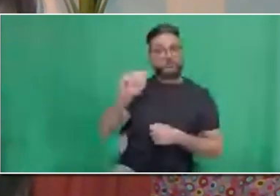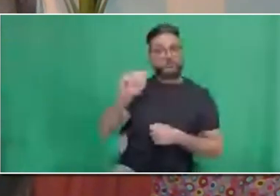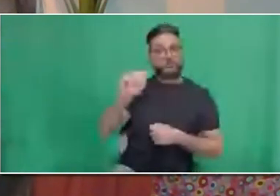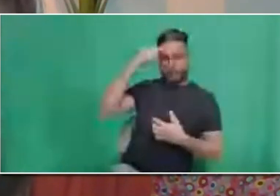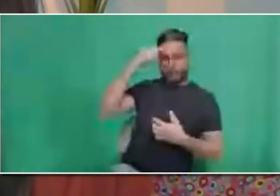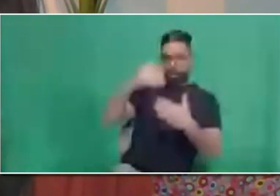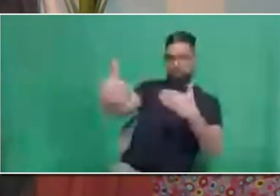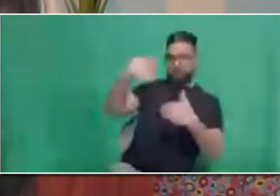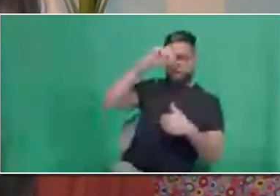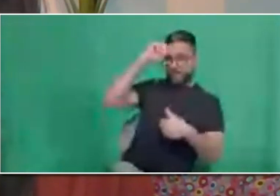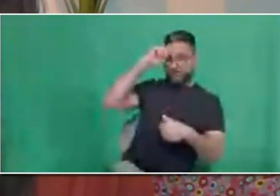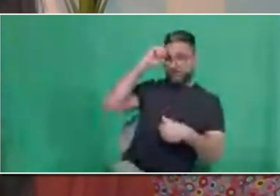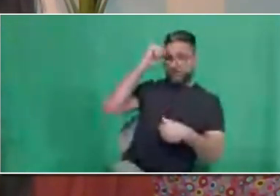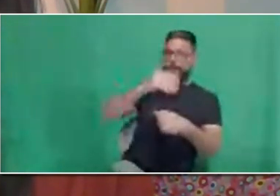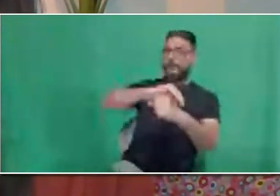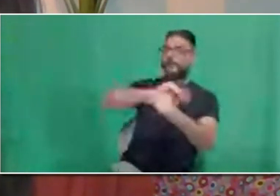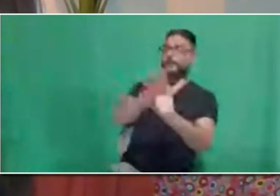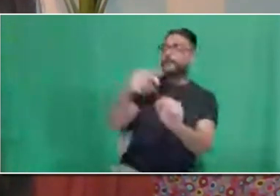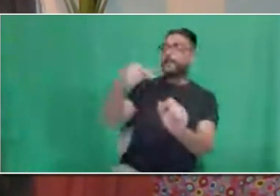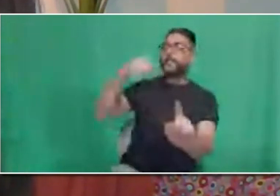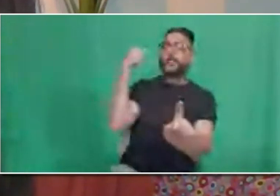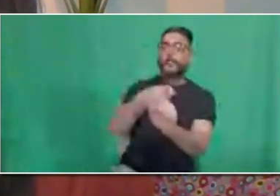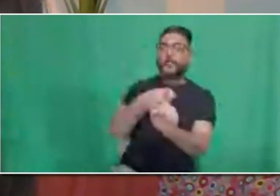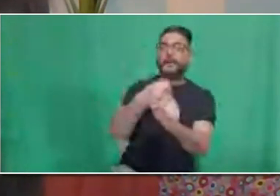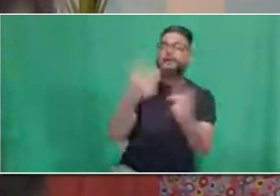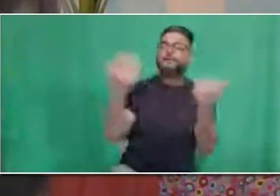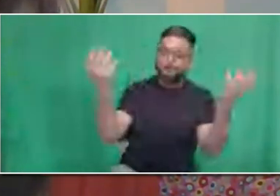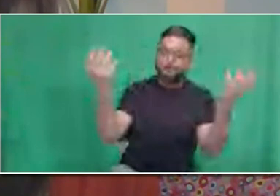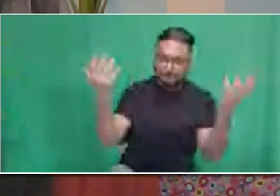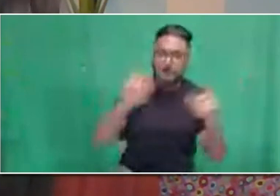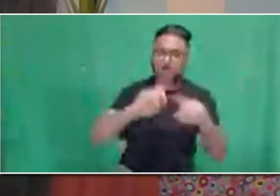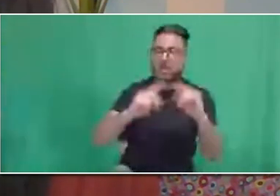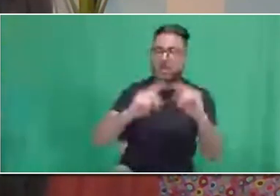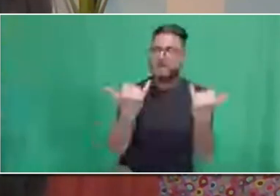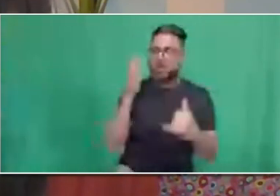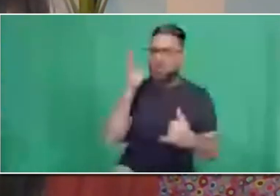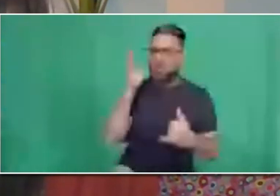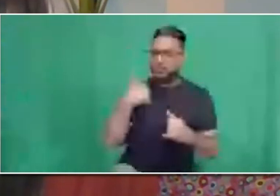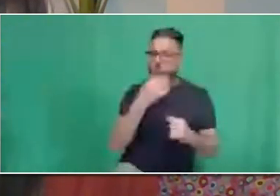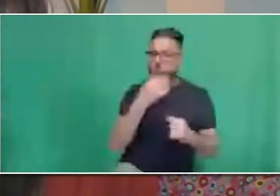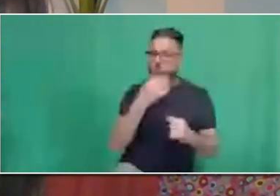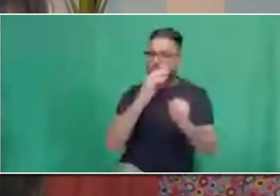it in early March, early to mid-March. So, you just missed it, unfortunately.